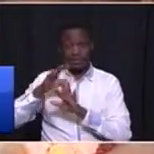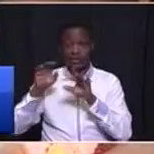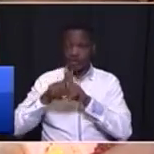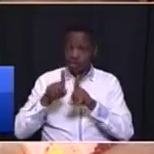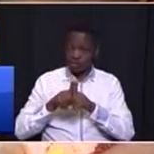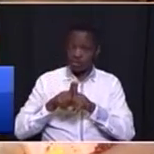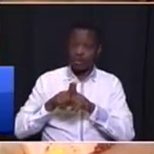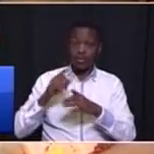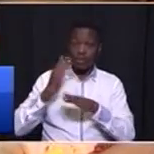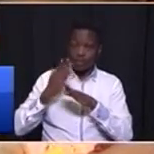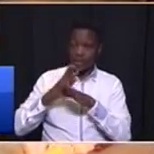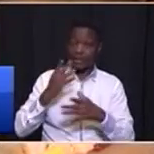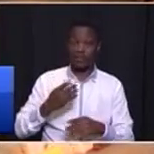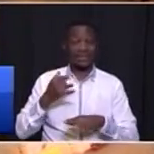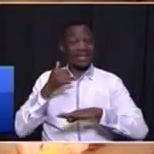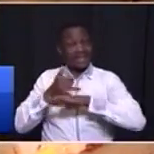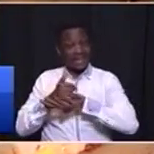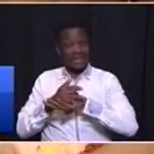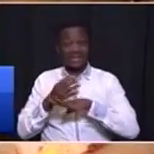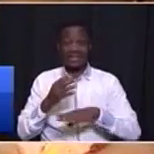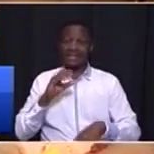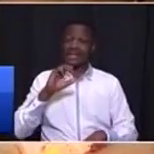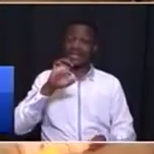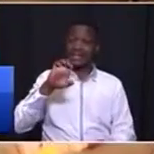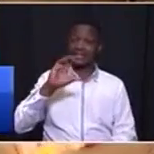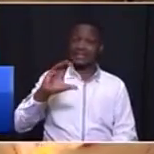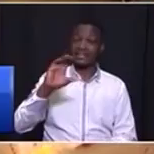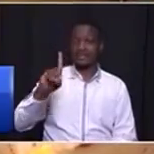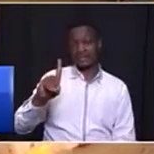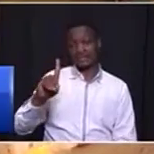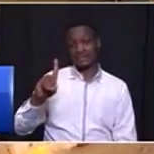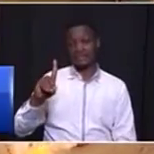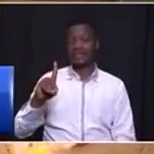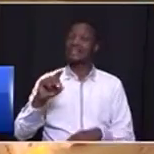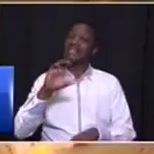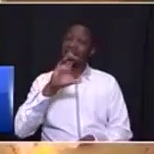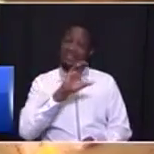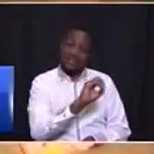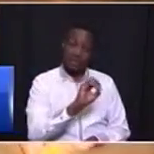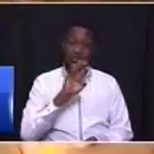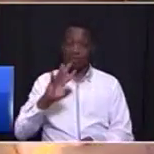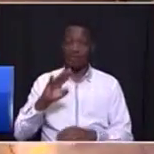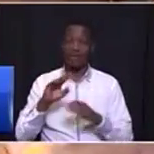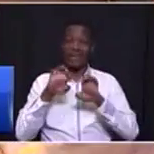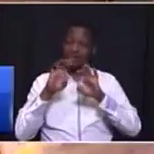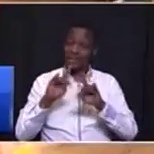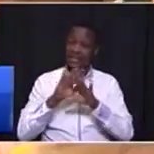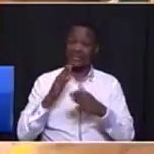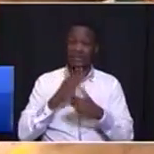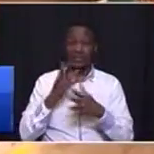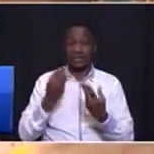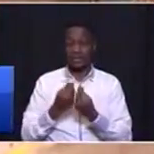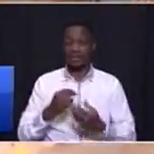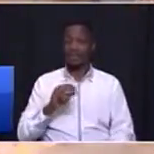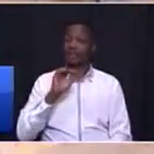dealing with early childhood development, zero to four. Education is dealing with grade R, four